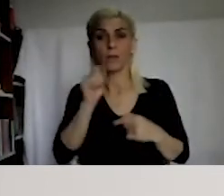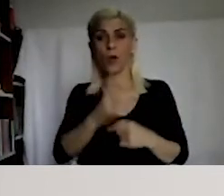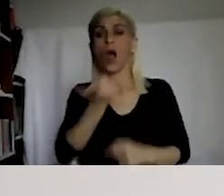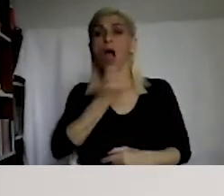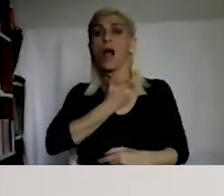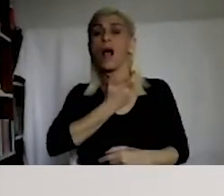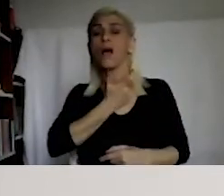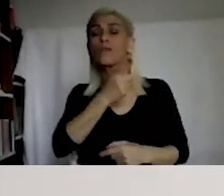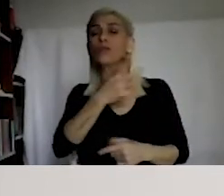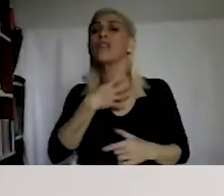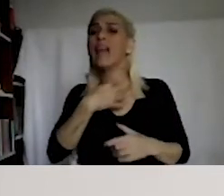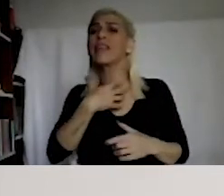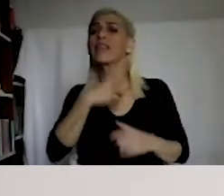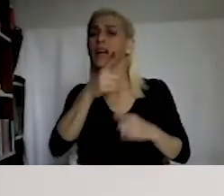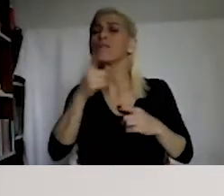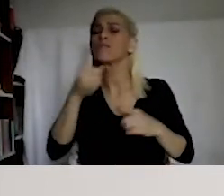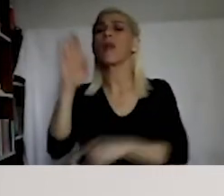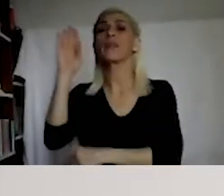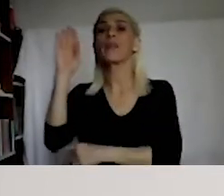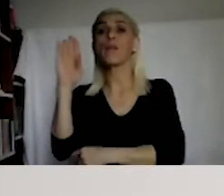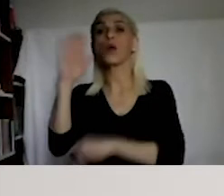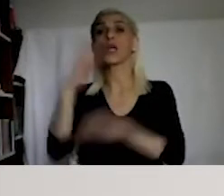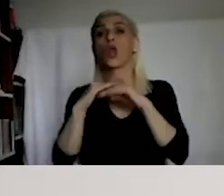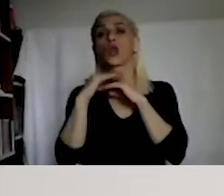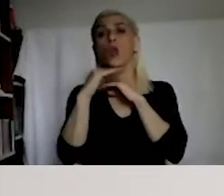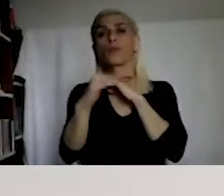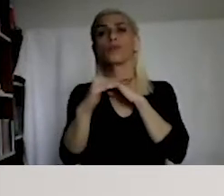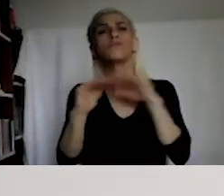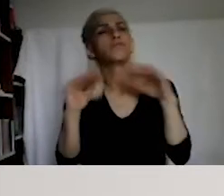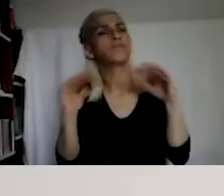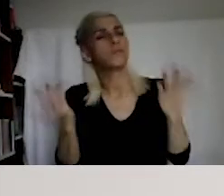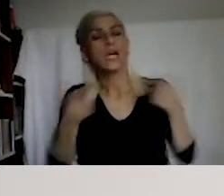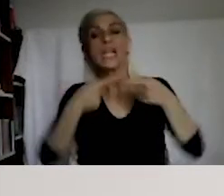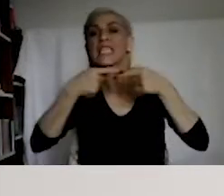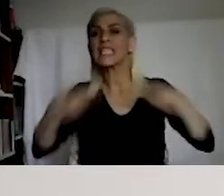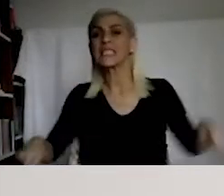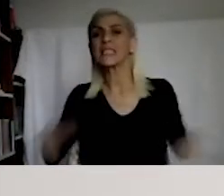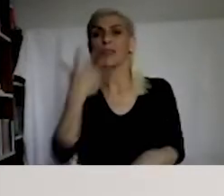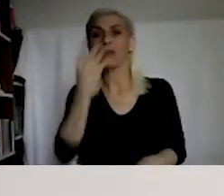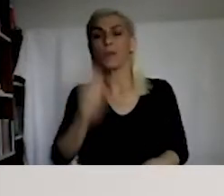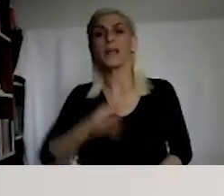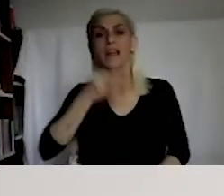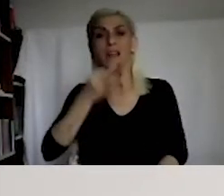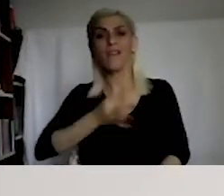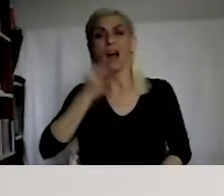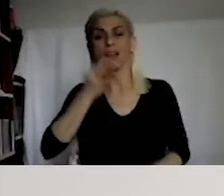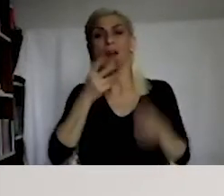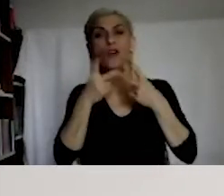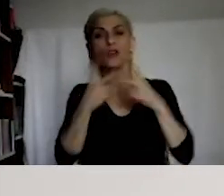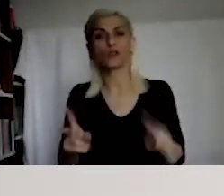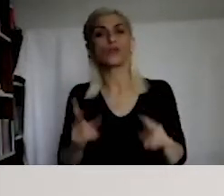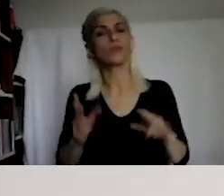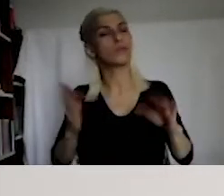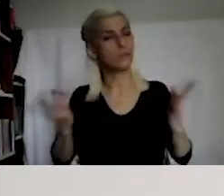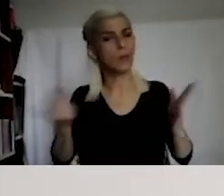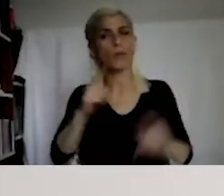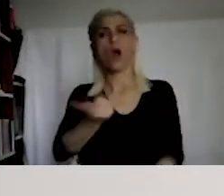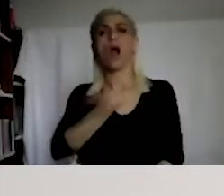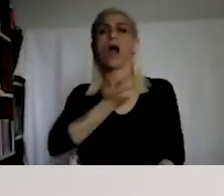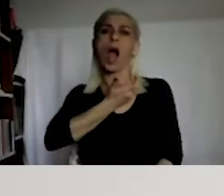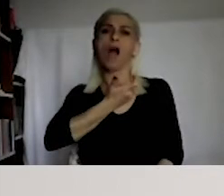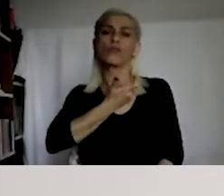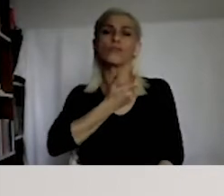democratic societies, there can be some limitations on the freedom of expression based on some legal conditions,